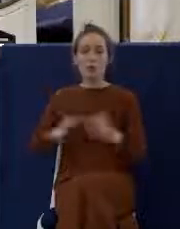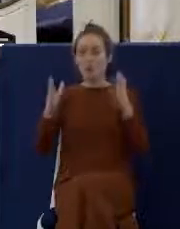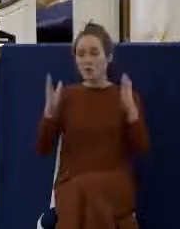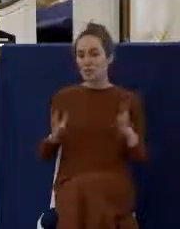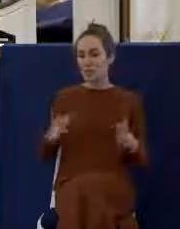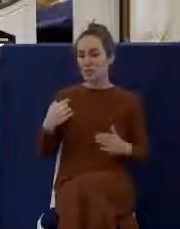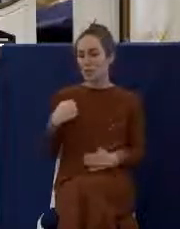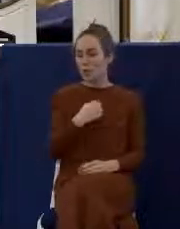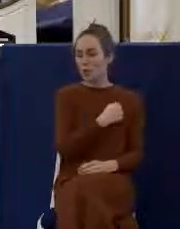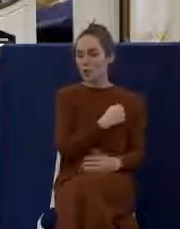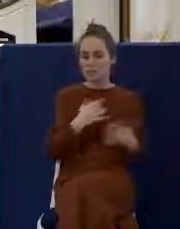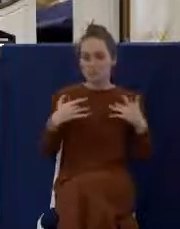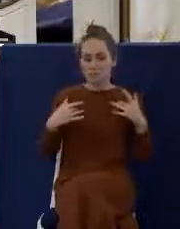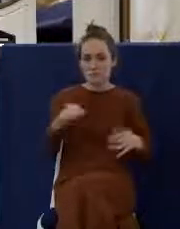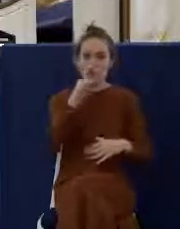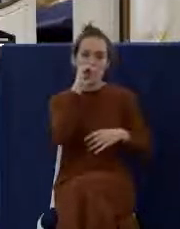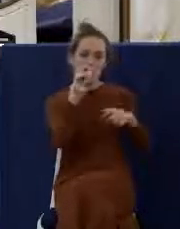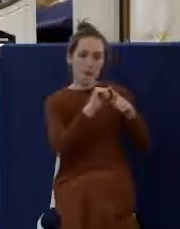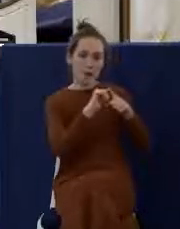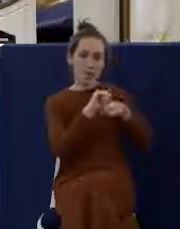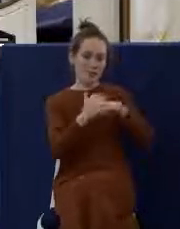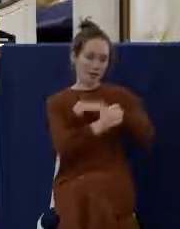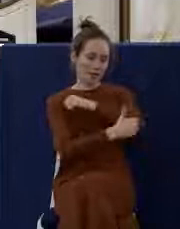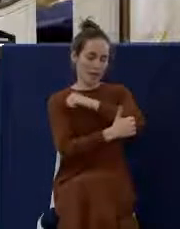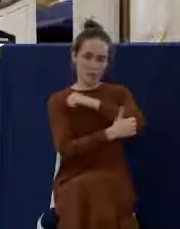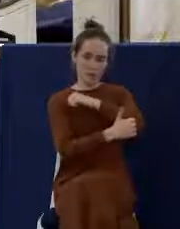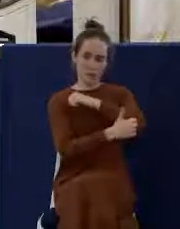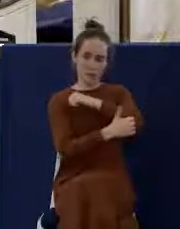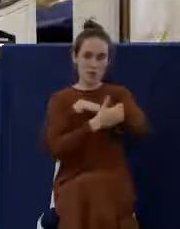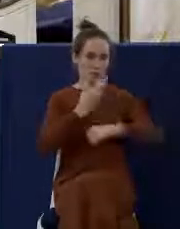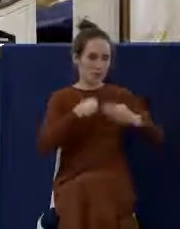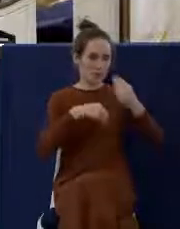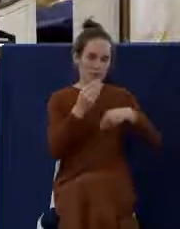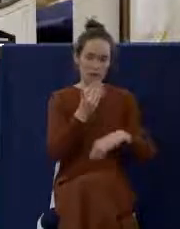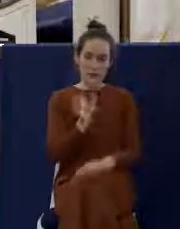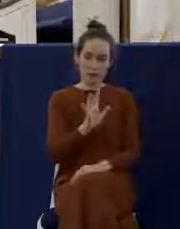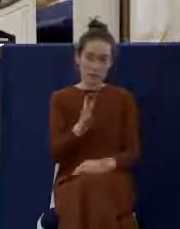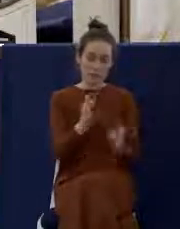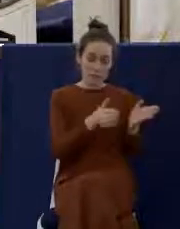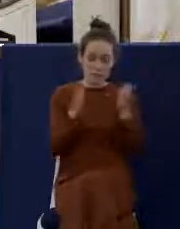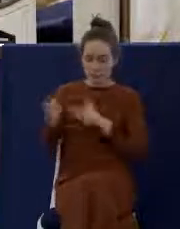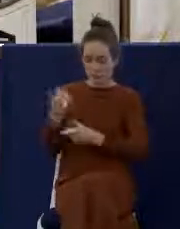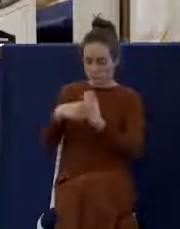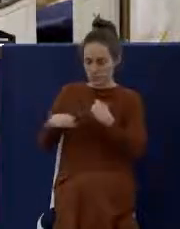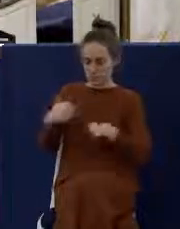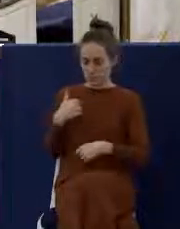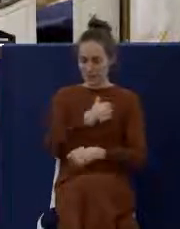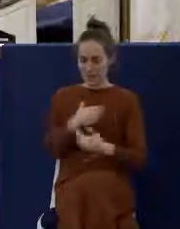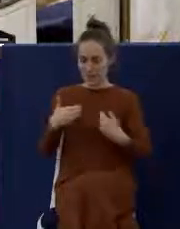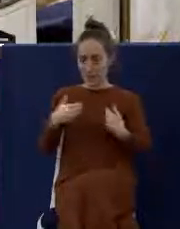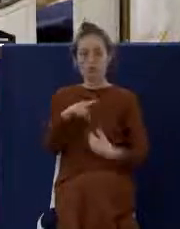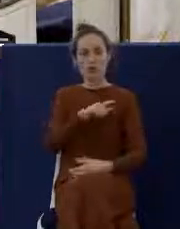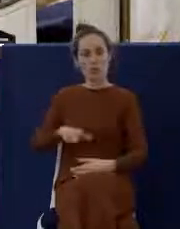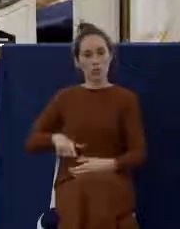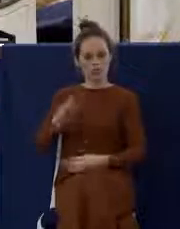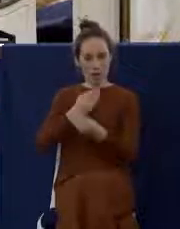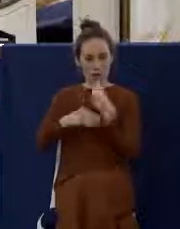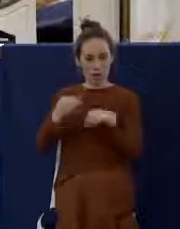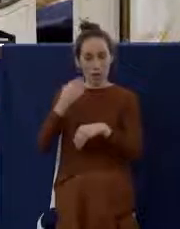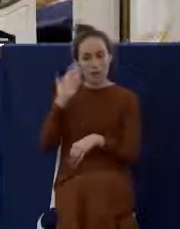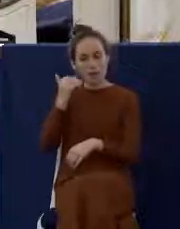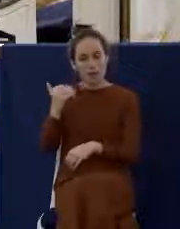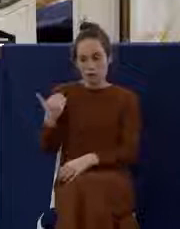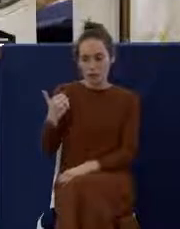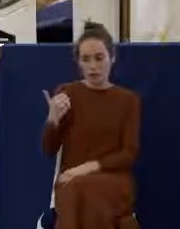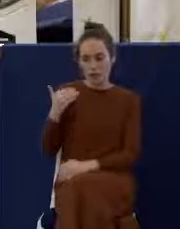don't practice the Passover with a Passover meal. We have the Lord's Supper because that reminds us